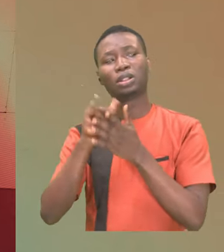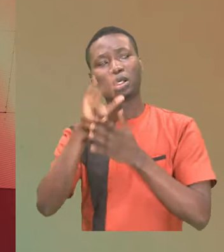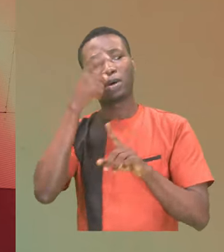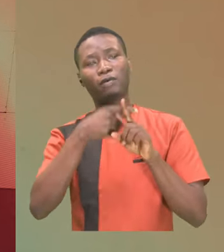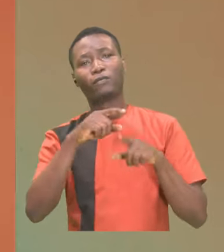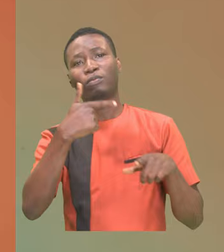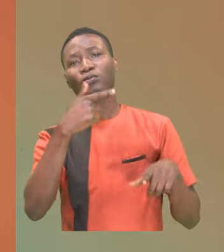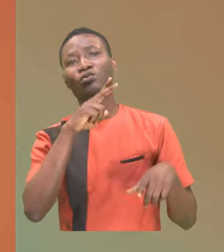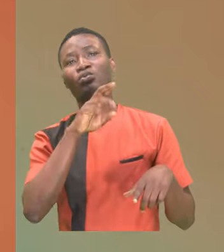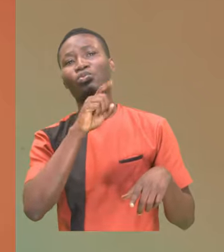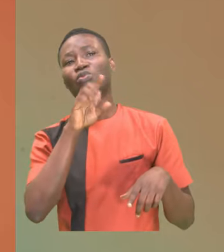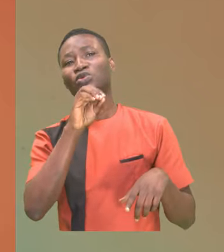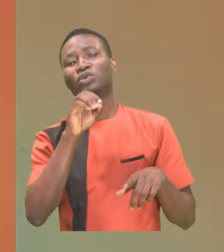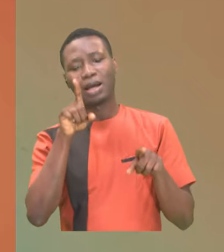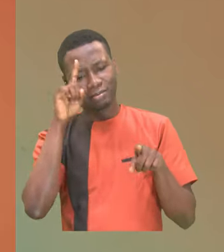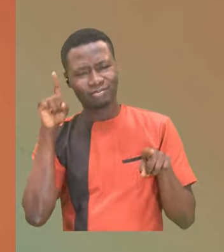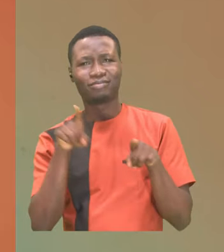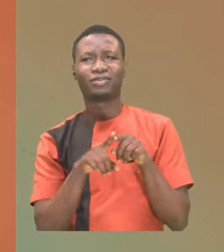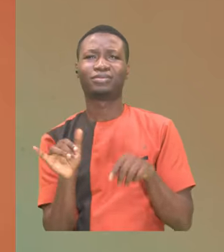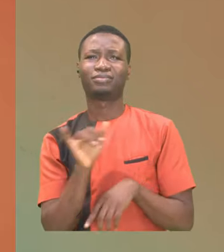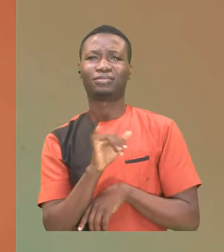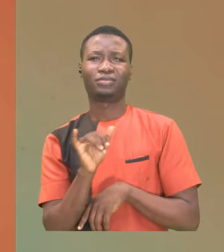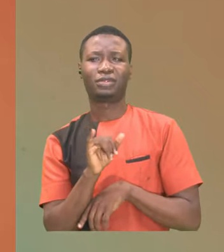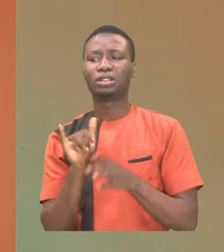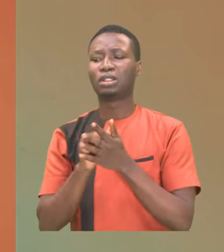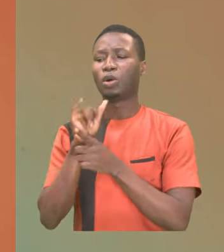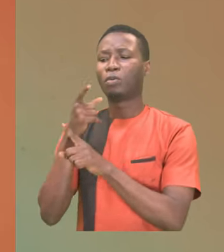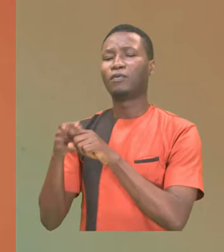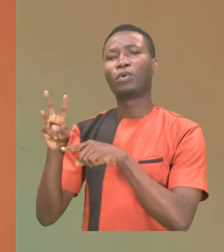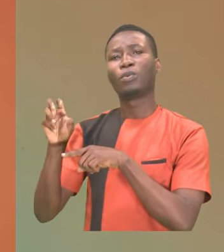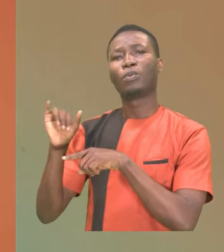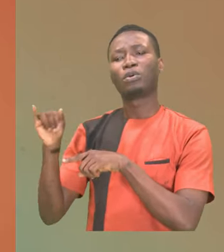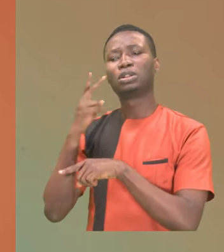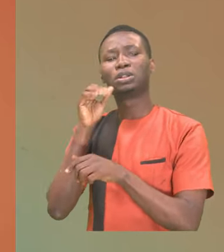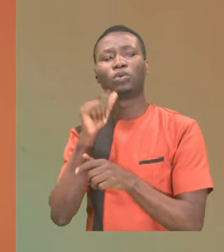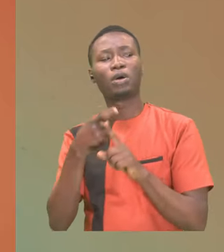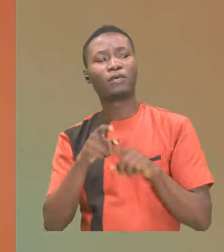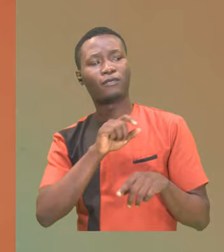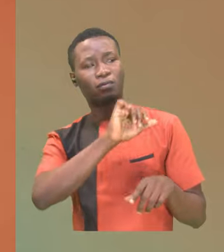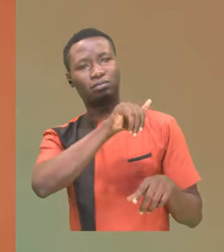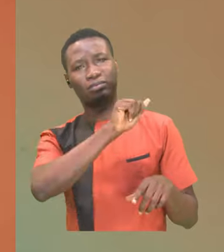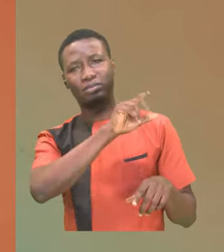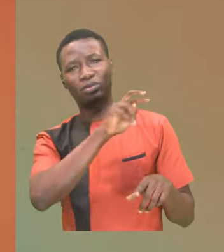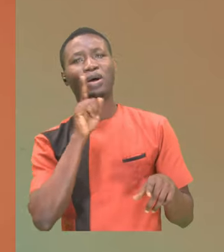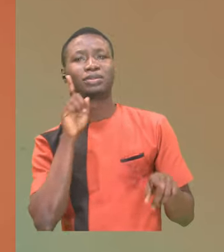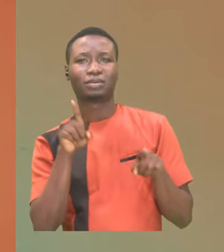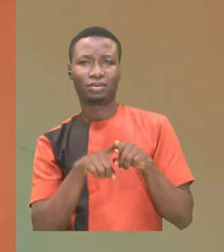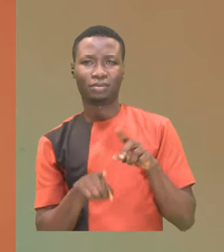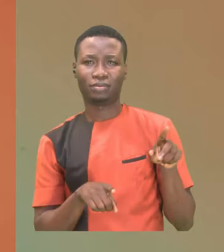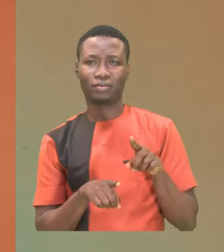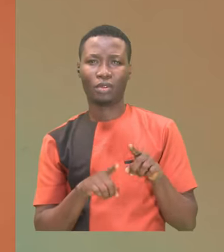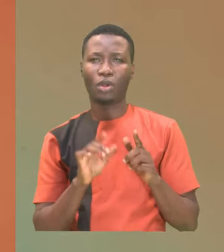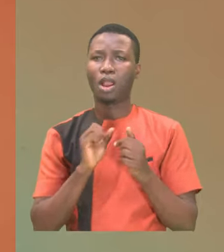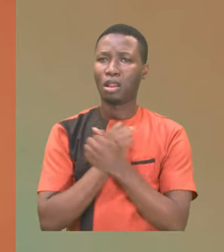brother as his Where the woman in Wari sees the woman in Jalingo as her sister. Where the love of our nation